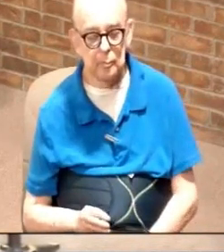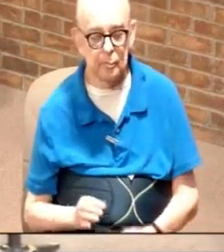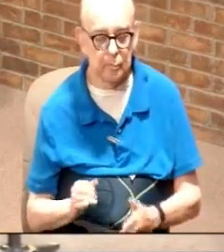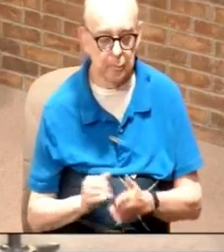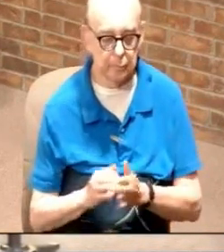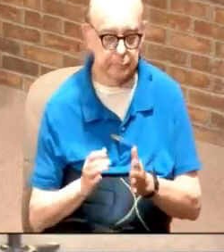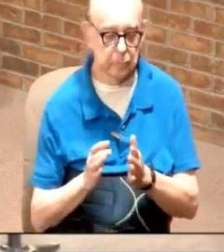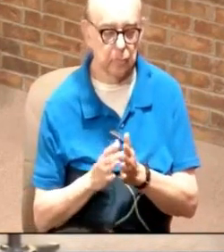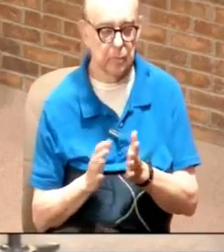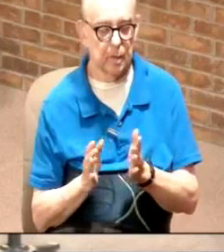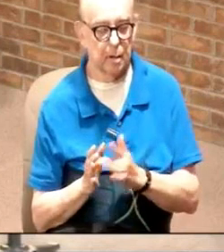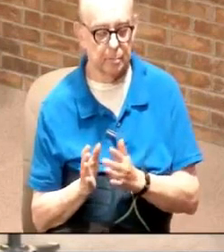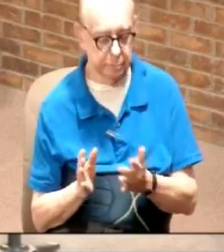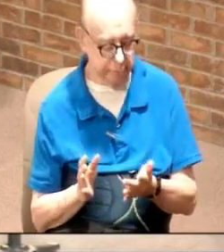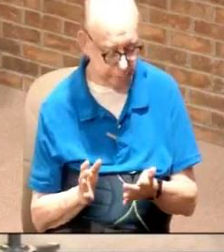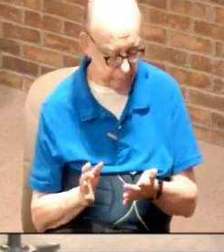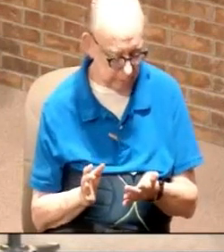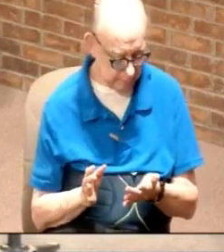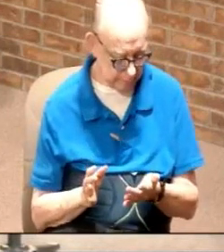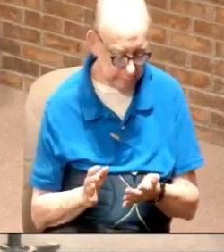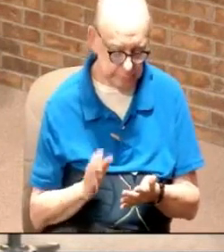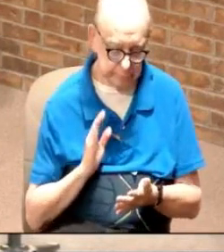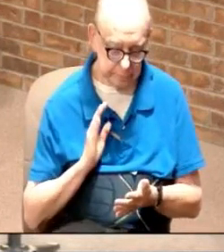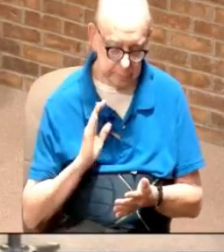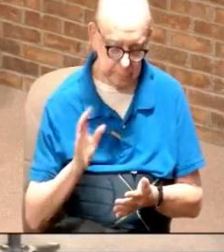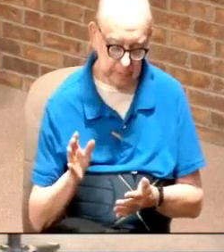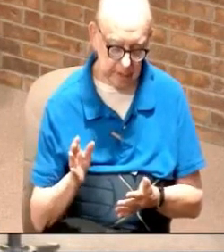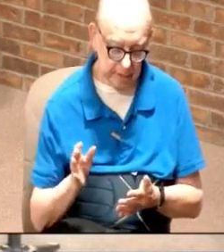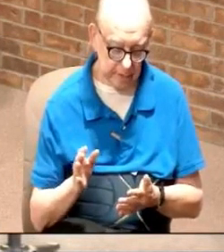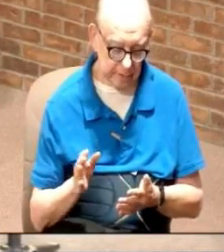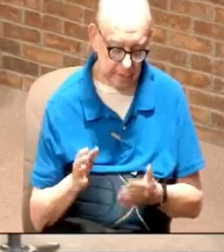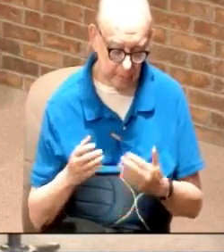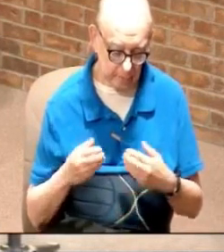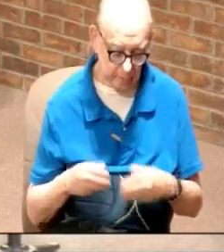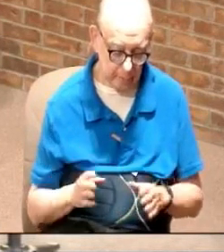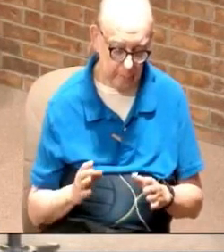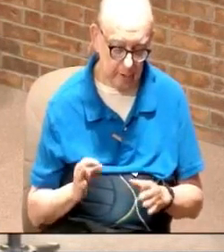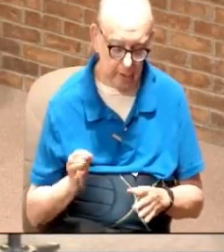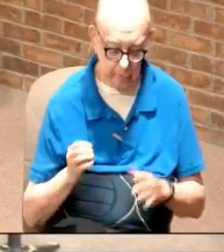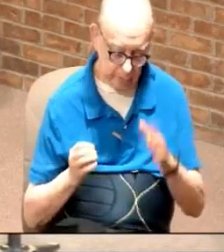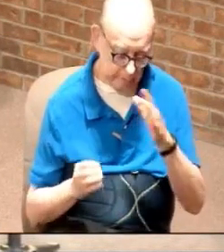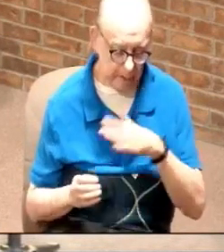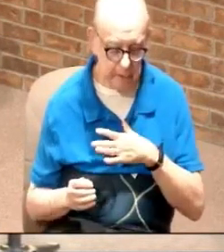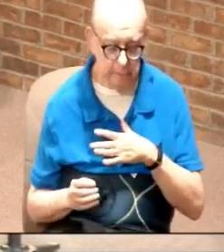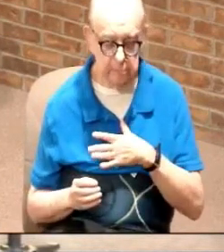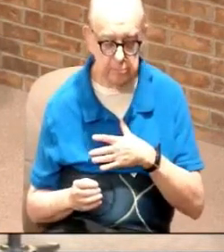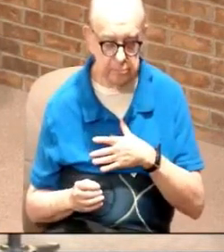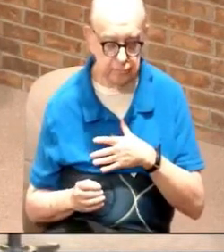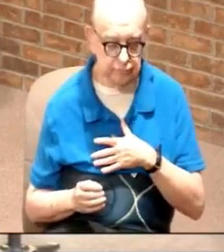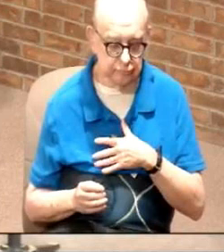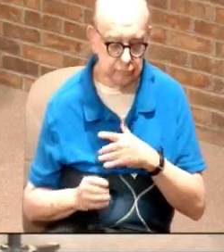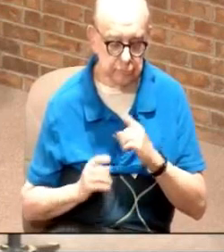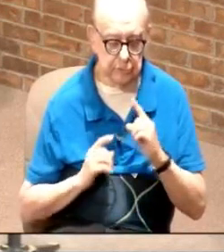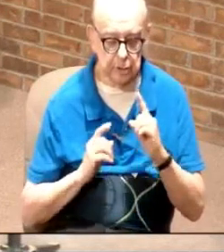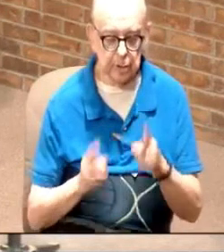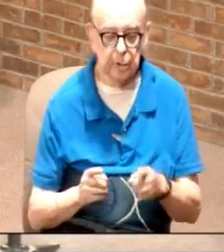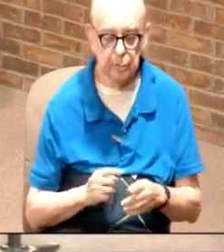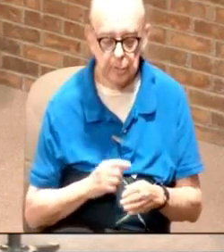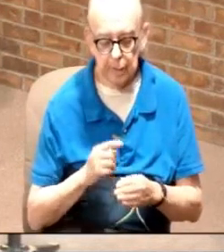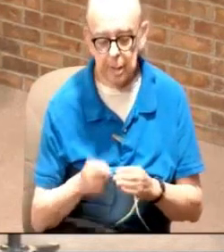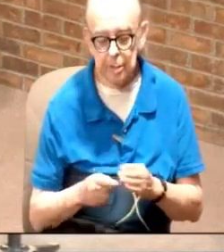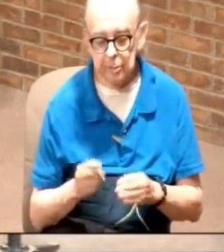that Jesus in his form as one man could go to the ends of the earth